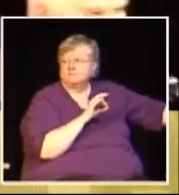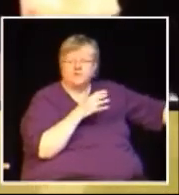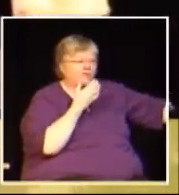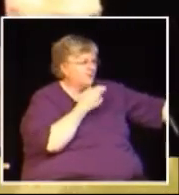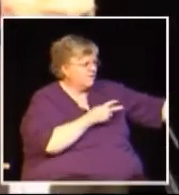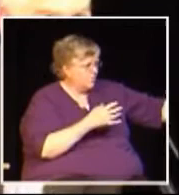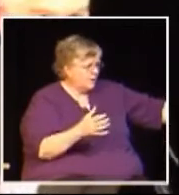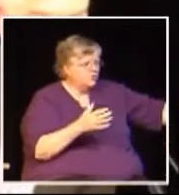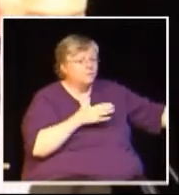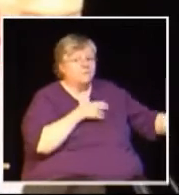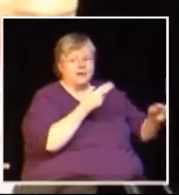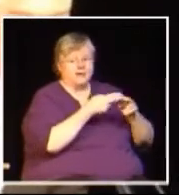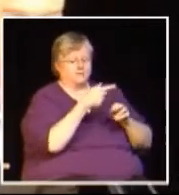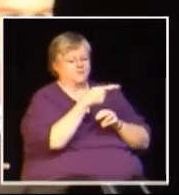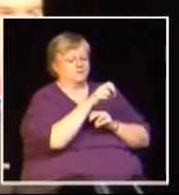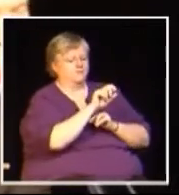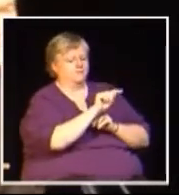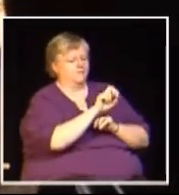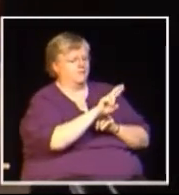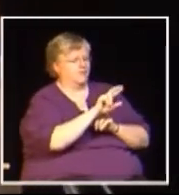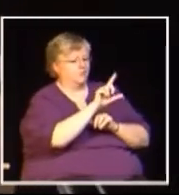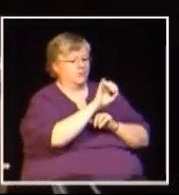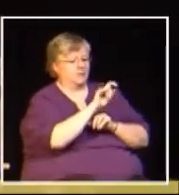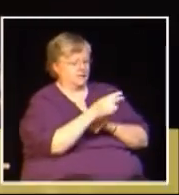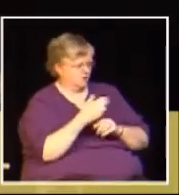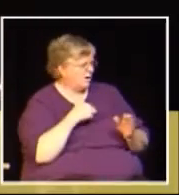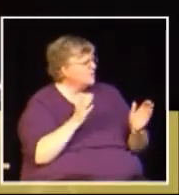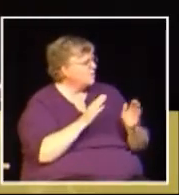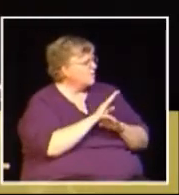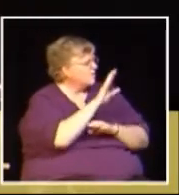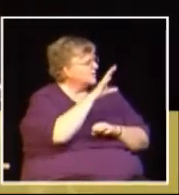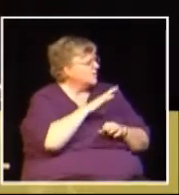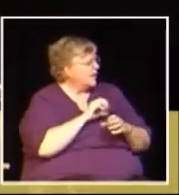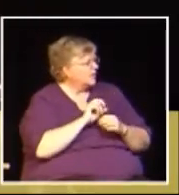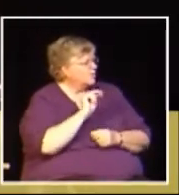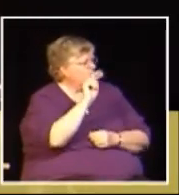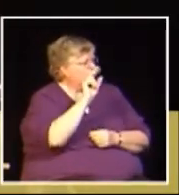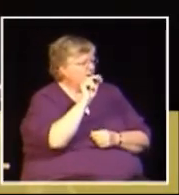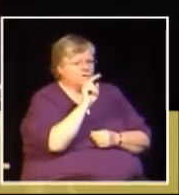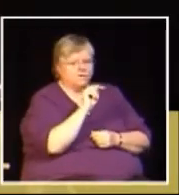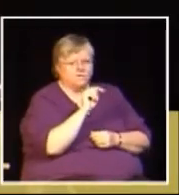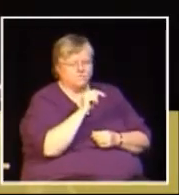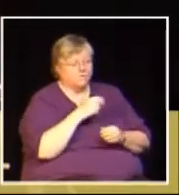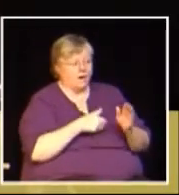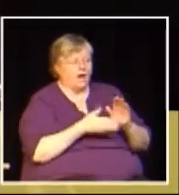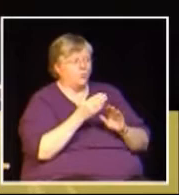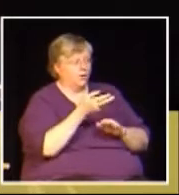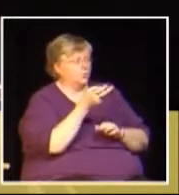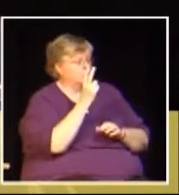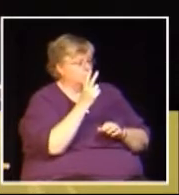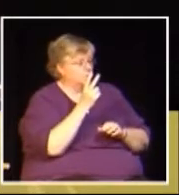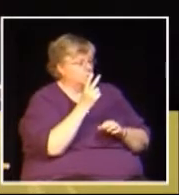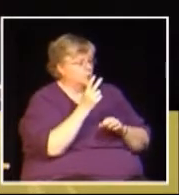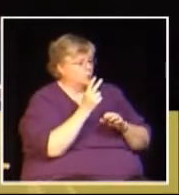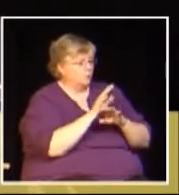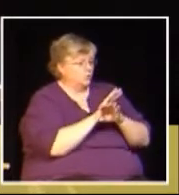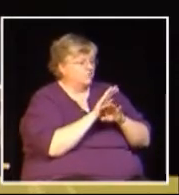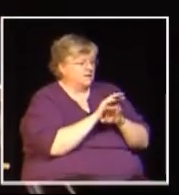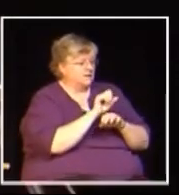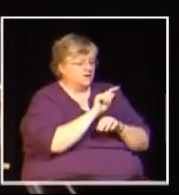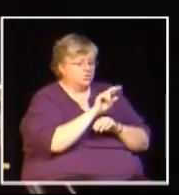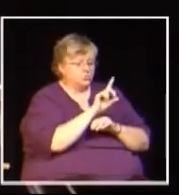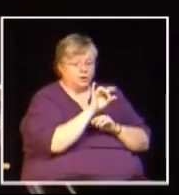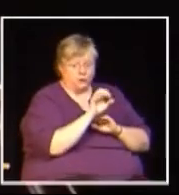Well, thank you very much. My name is Peter Leach. I'm a small businessman in North Vancouver. We run two significant film